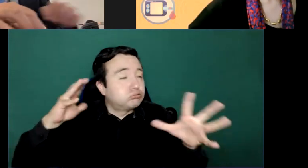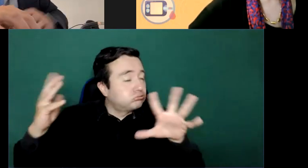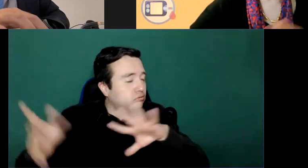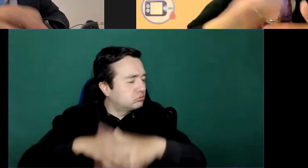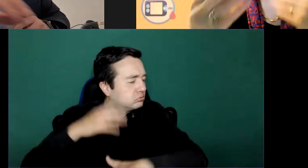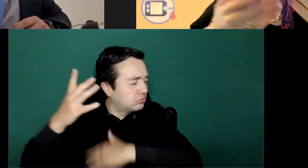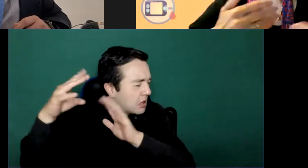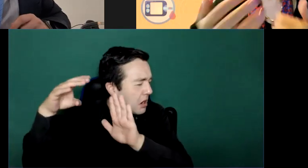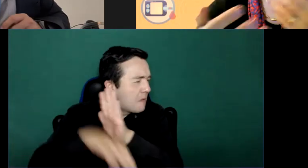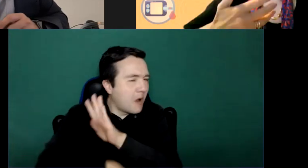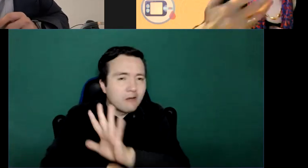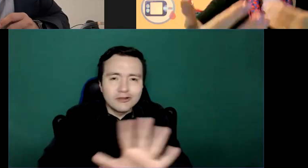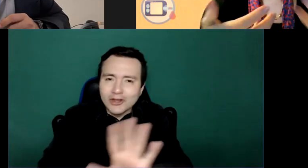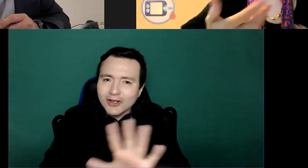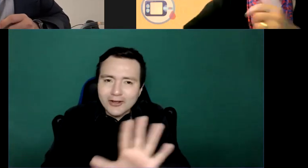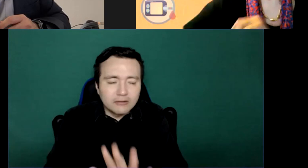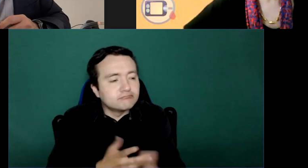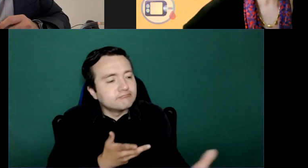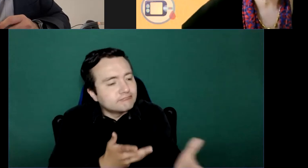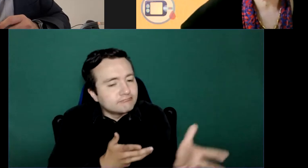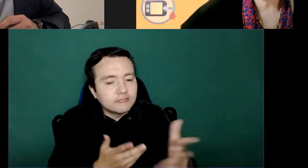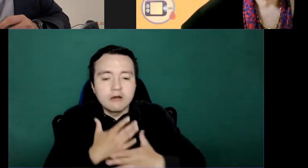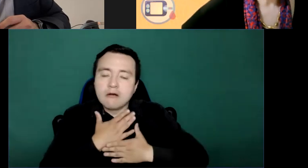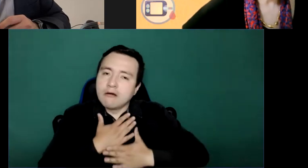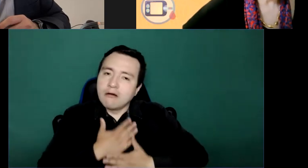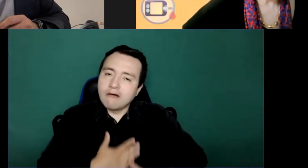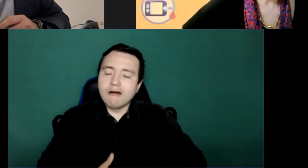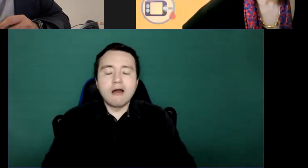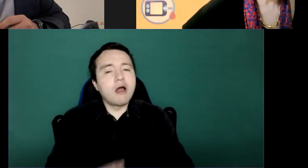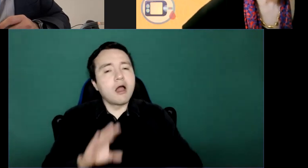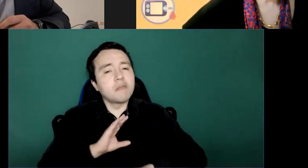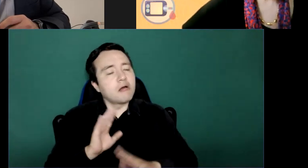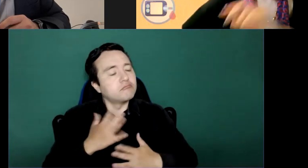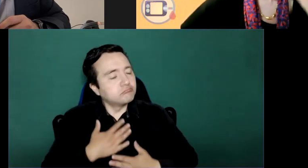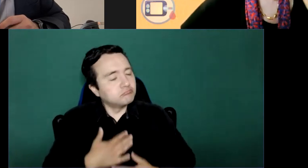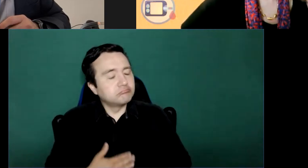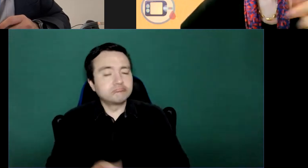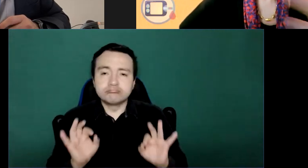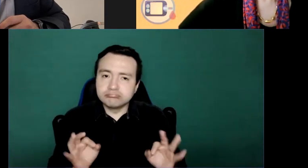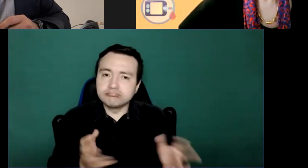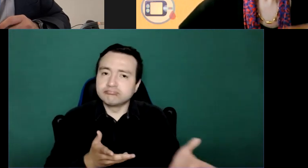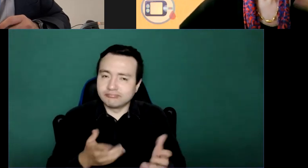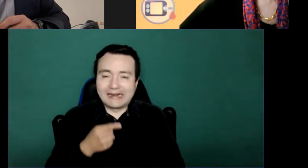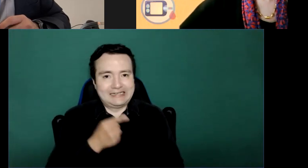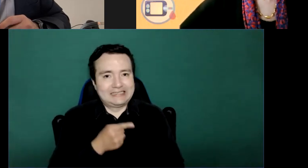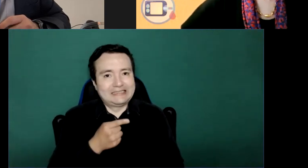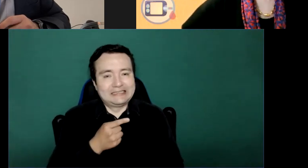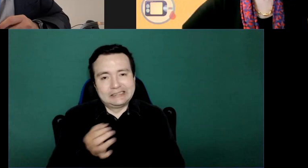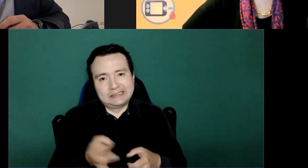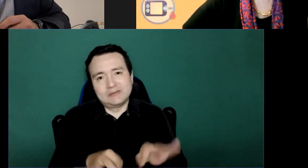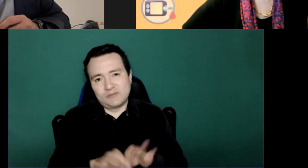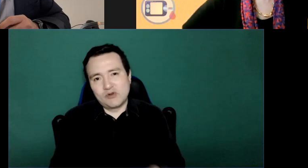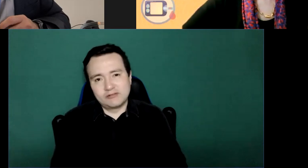there be at least some basic provisions made for there to be an exchange among peers about